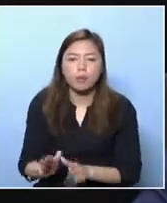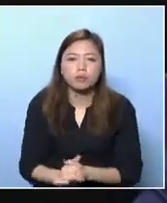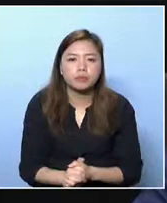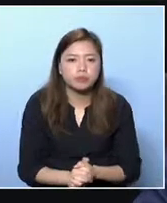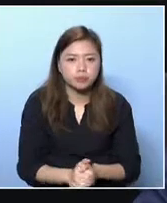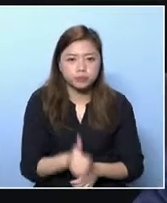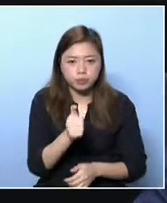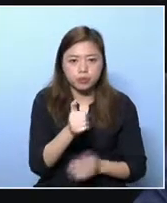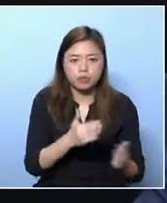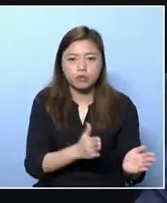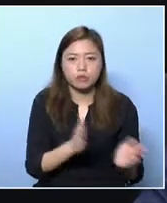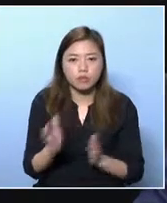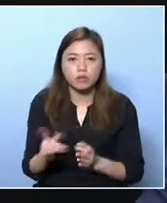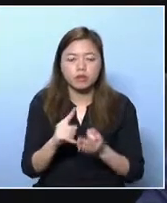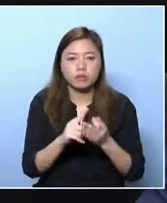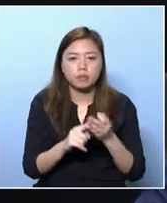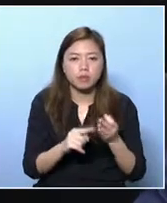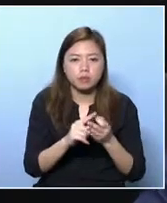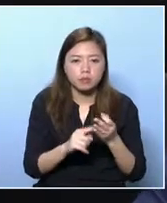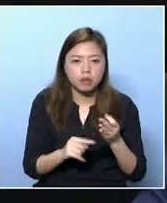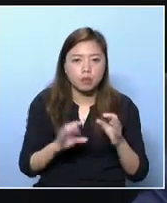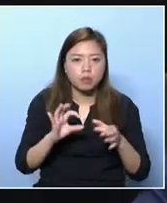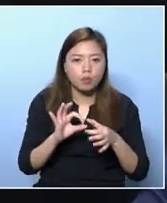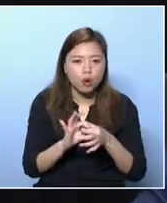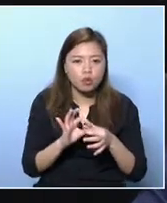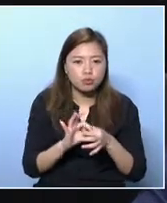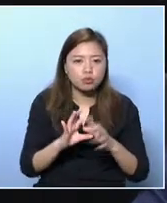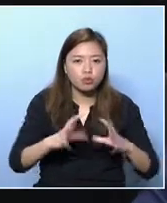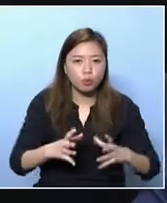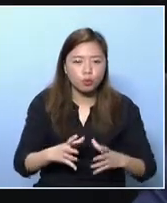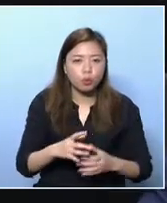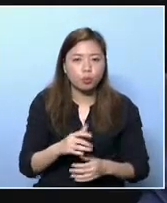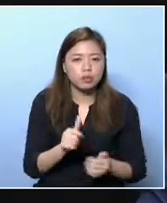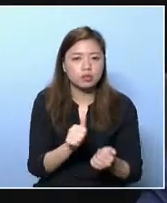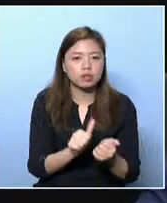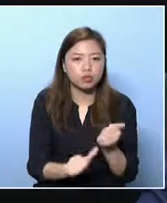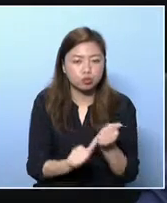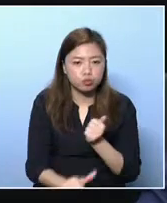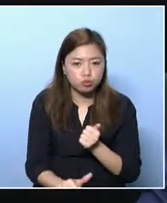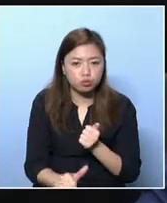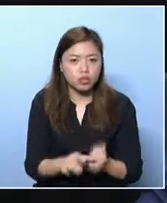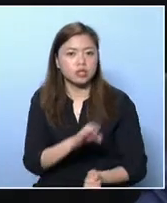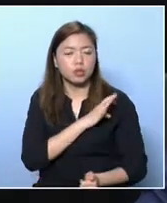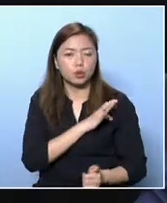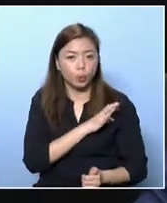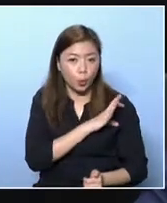participate in various homework and tutorial support services in the community.